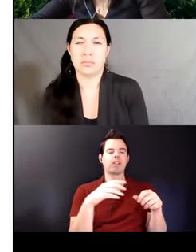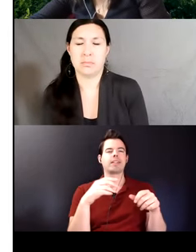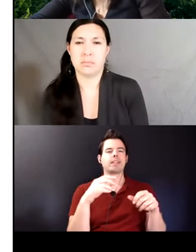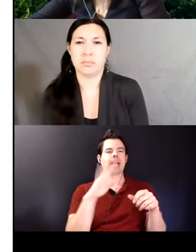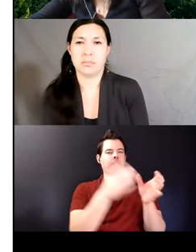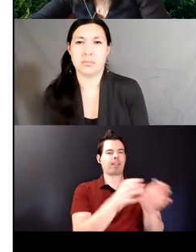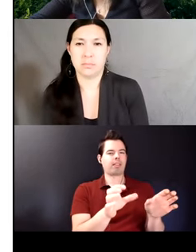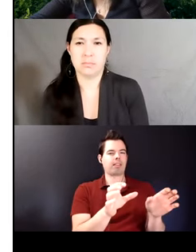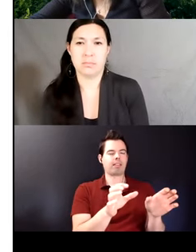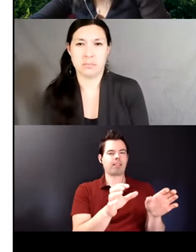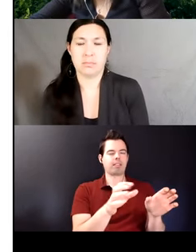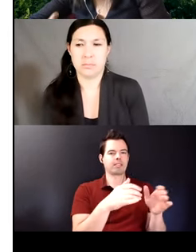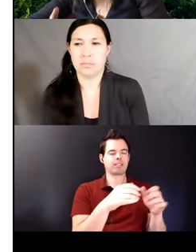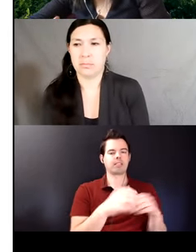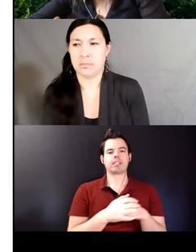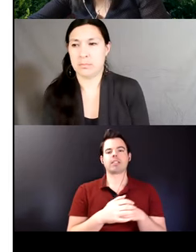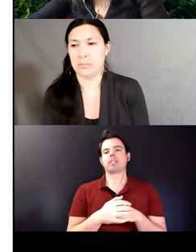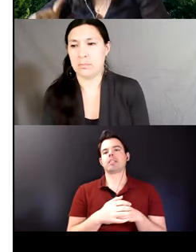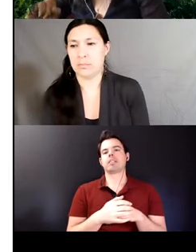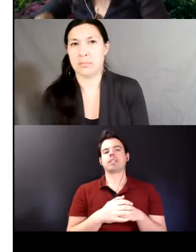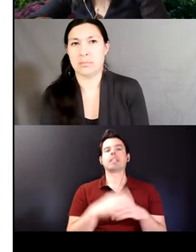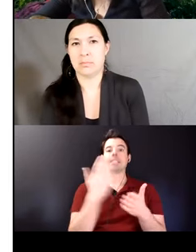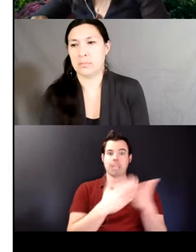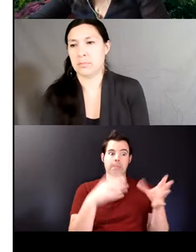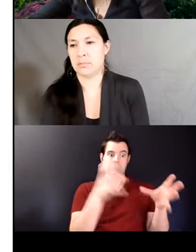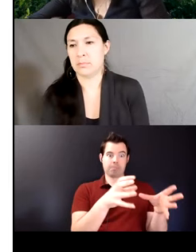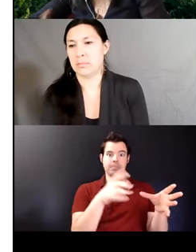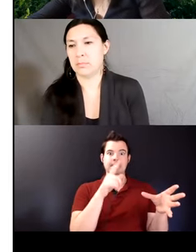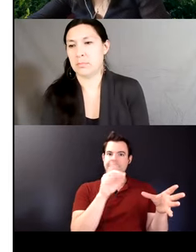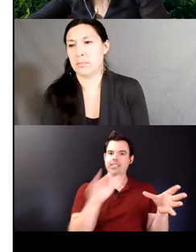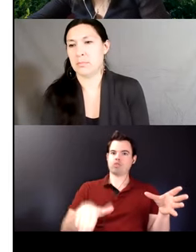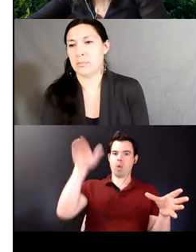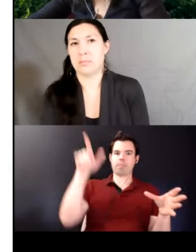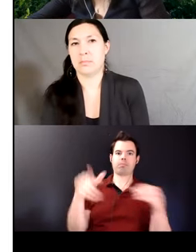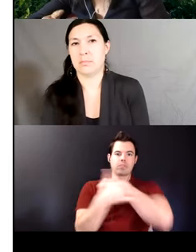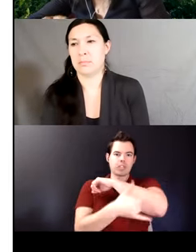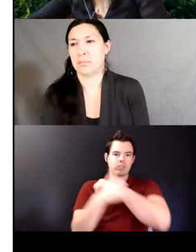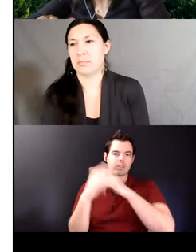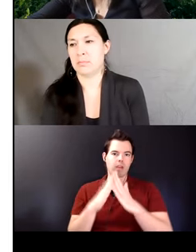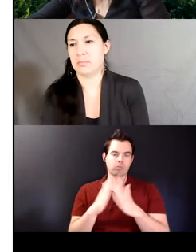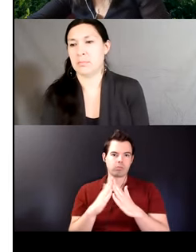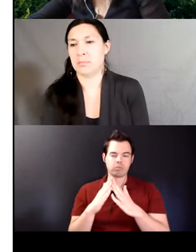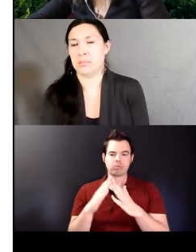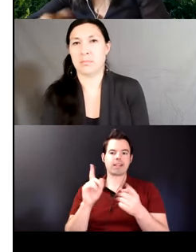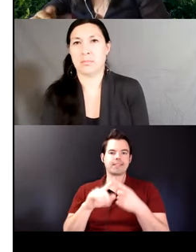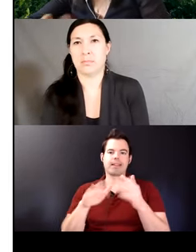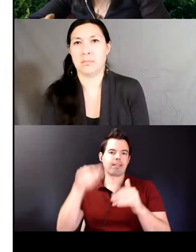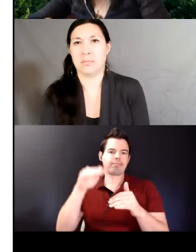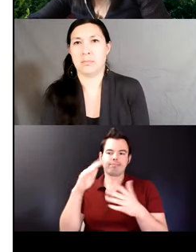bilinguals are the ones originally from a rural town they were born and raised in a rural town until a certain age